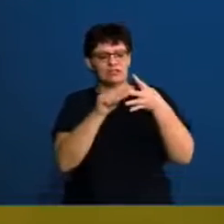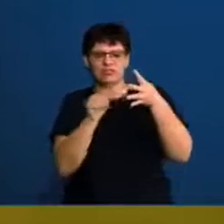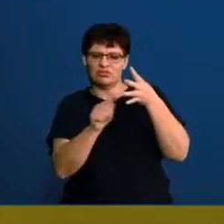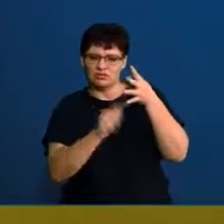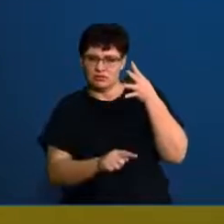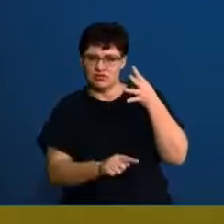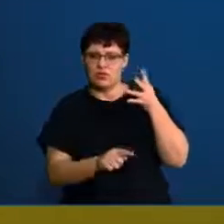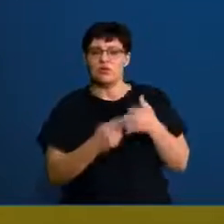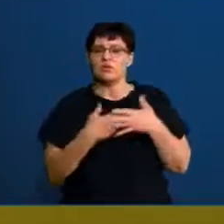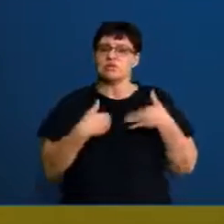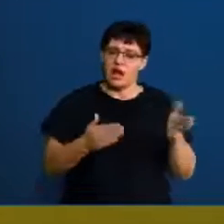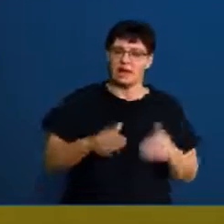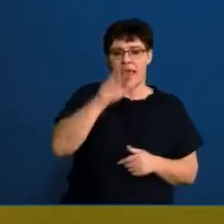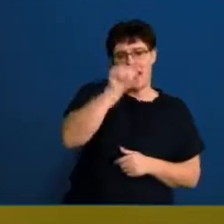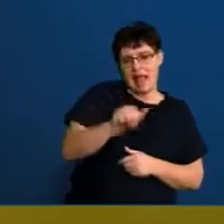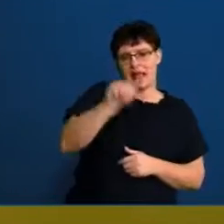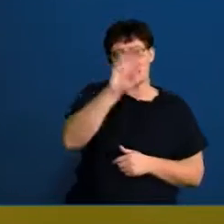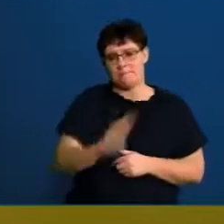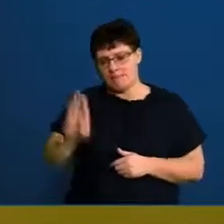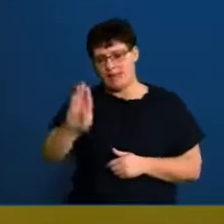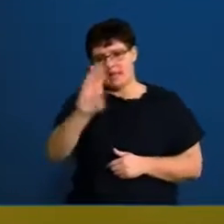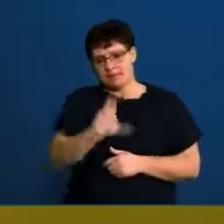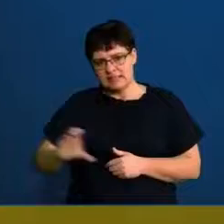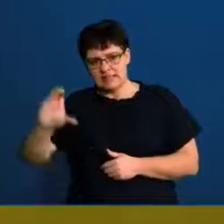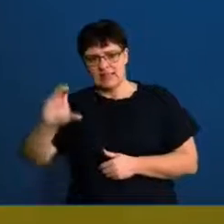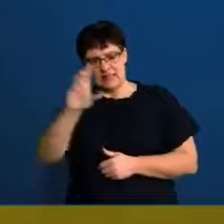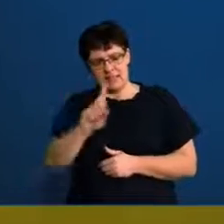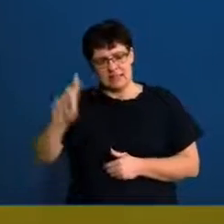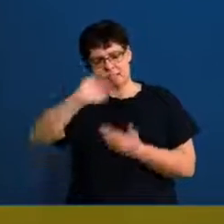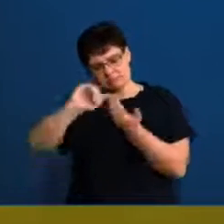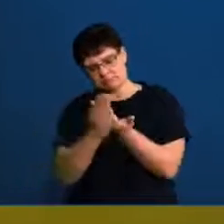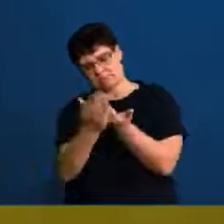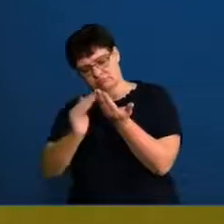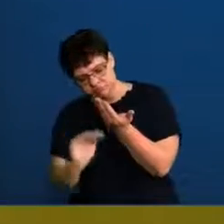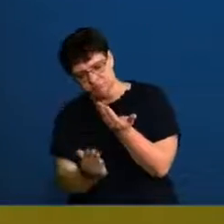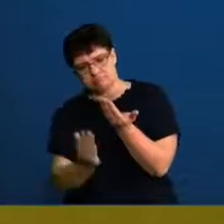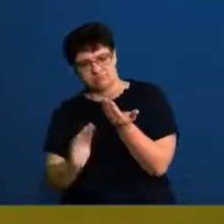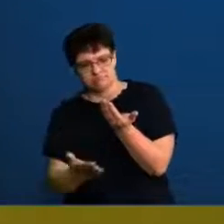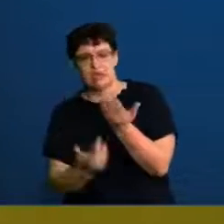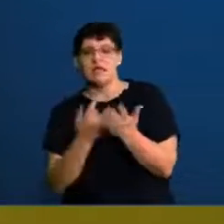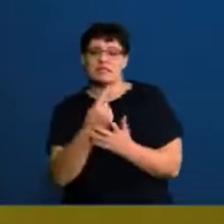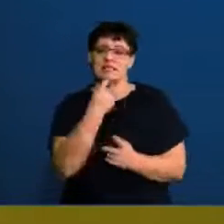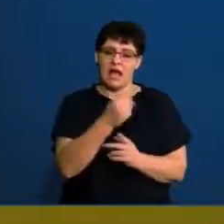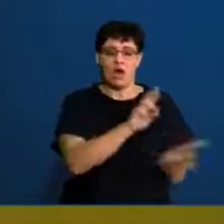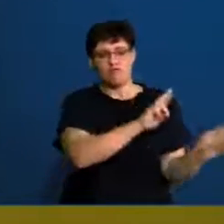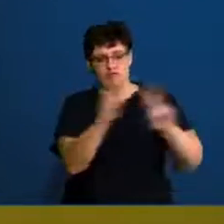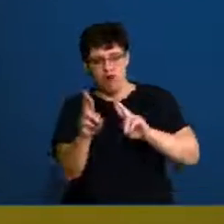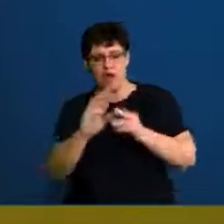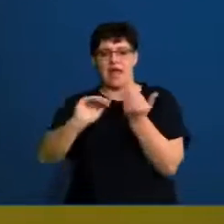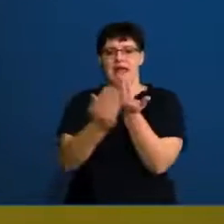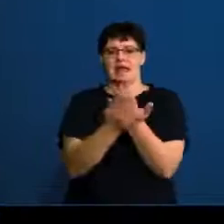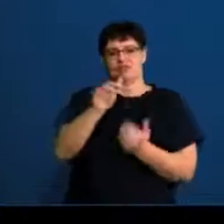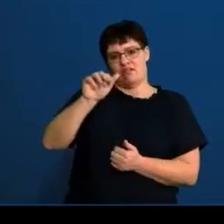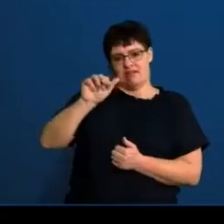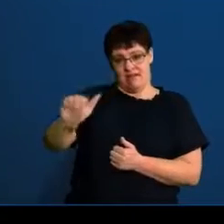normally start and label it A to whatever letter they need. So the question will say refer to annexure A. You will find it in your